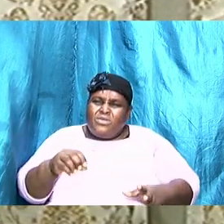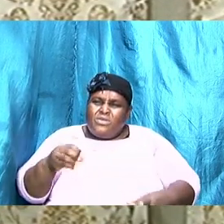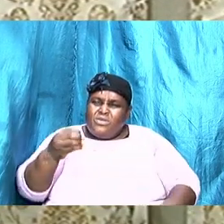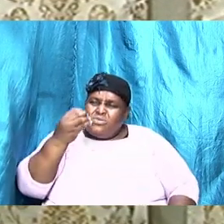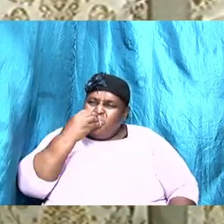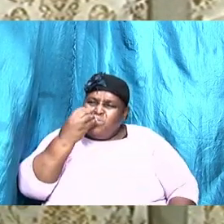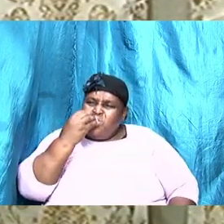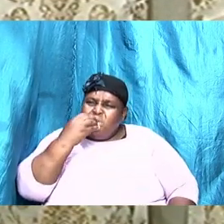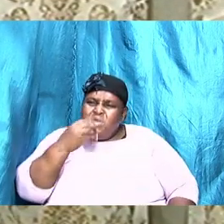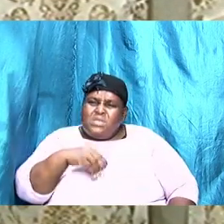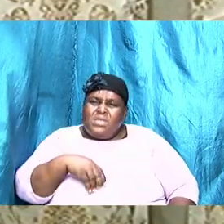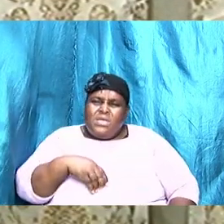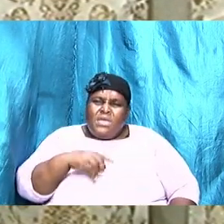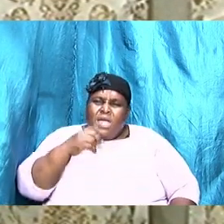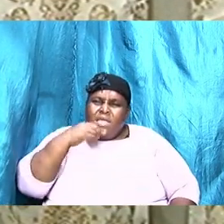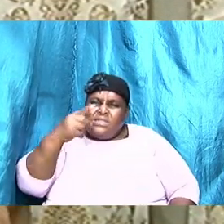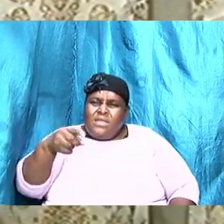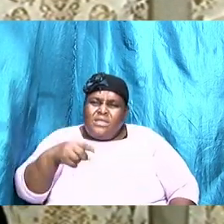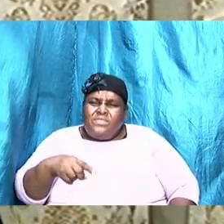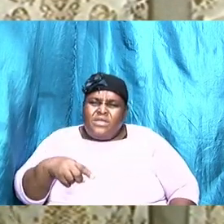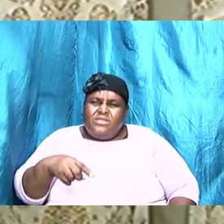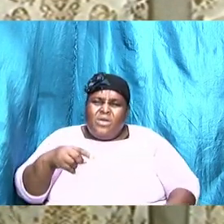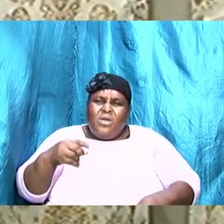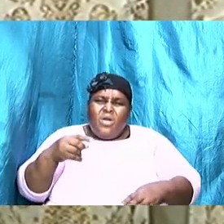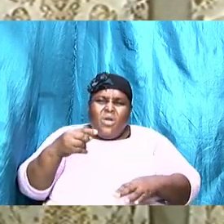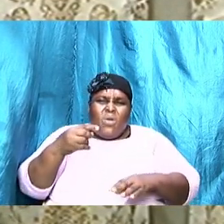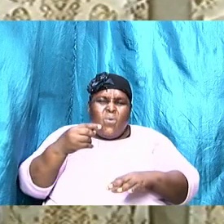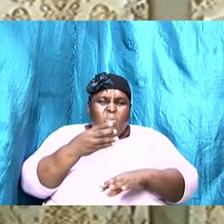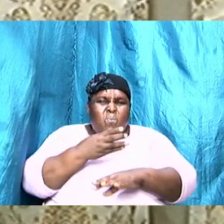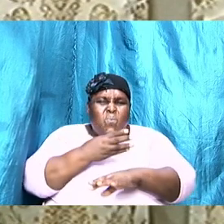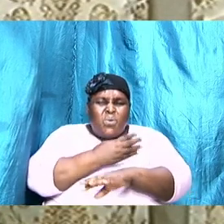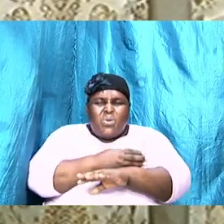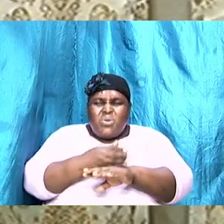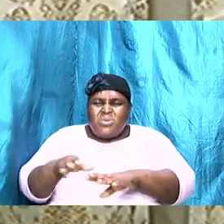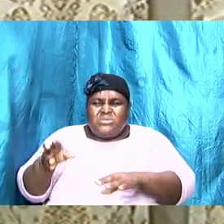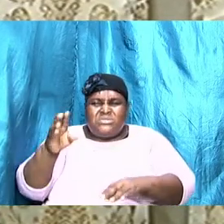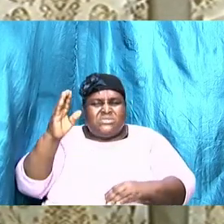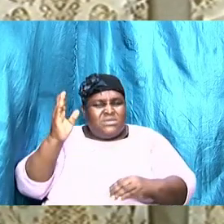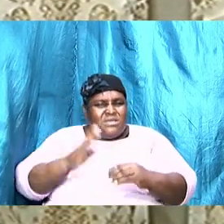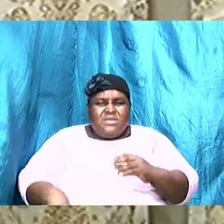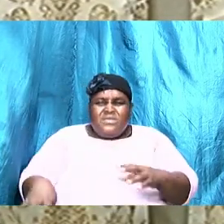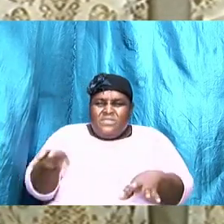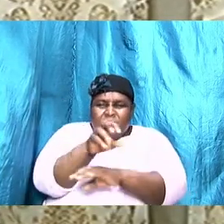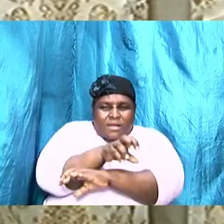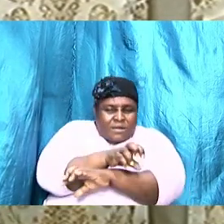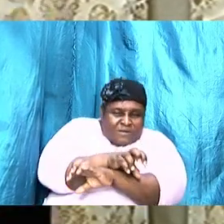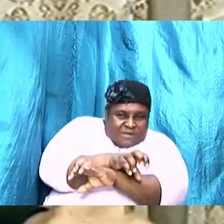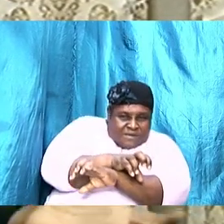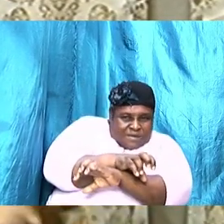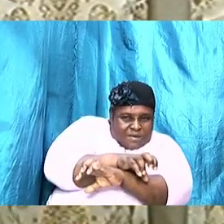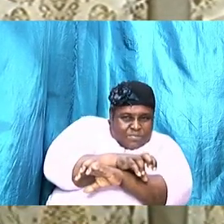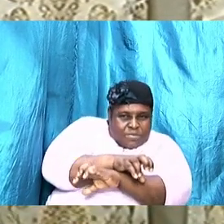and say you are worse than an infidel when they know that you are a hard worker and it just that when we put everything together